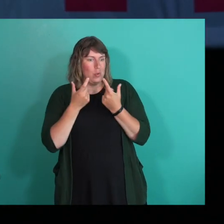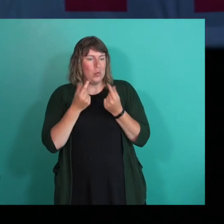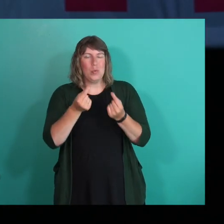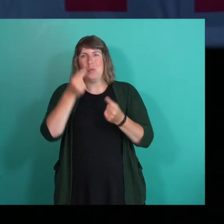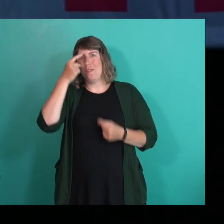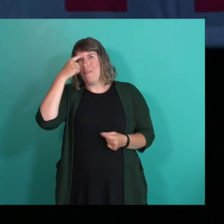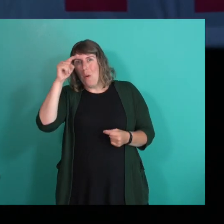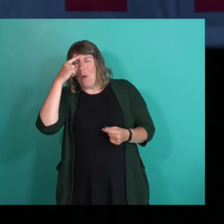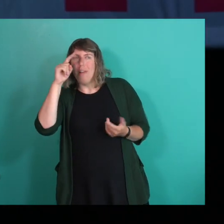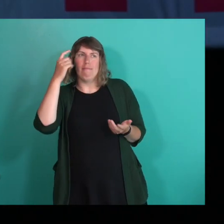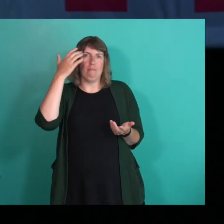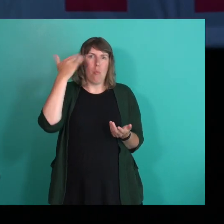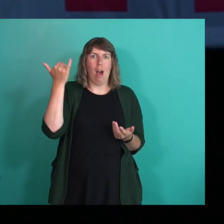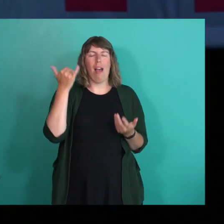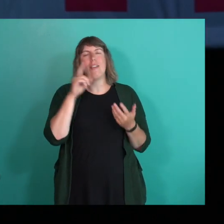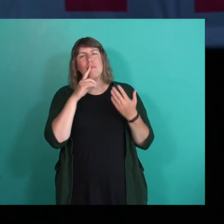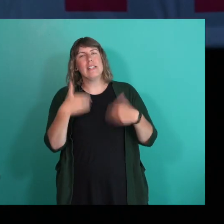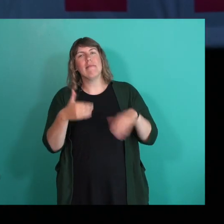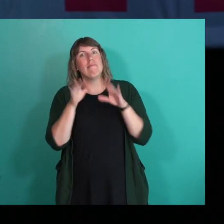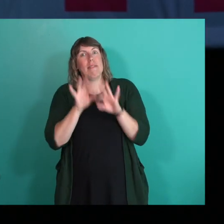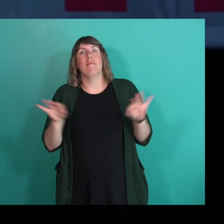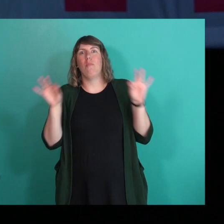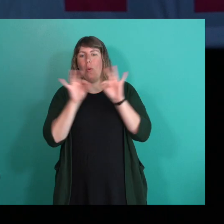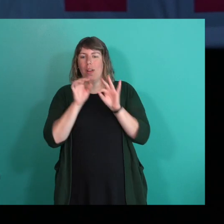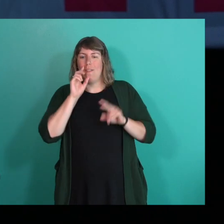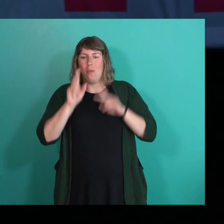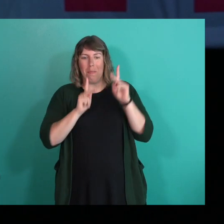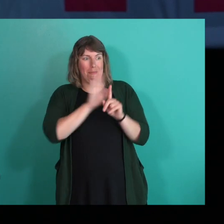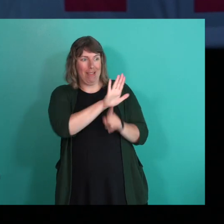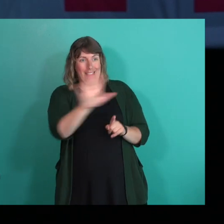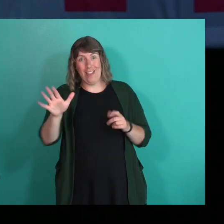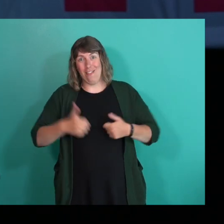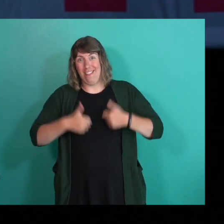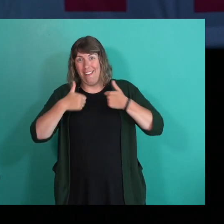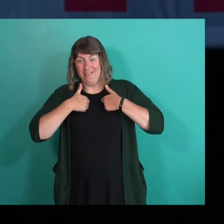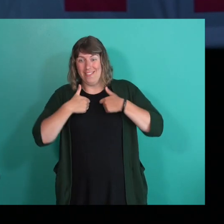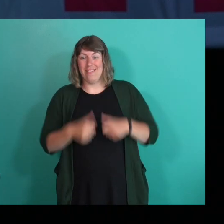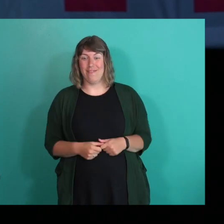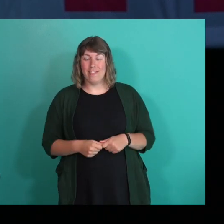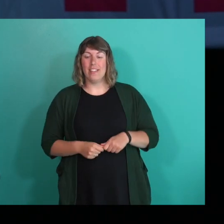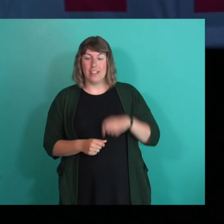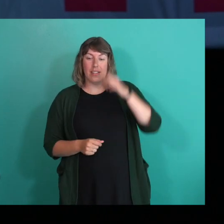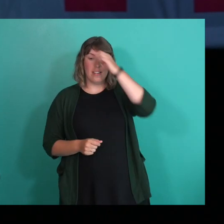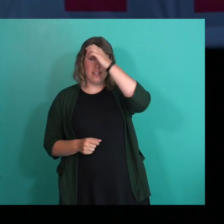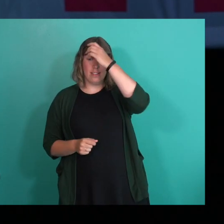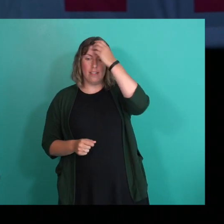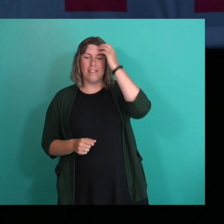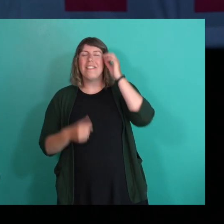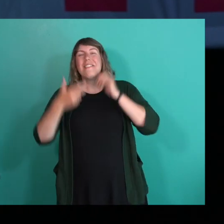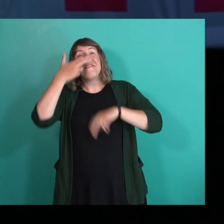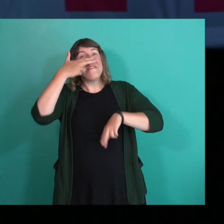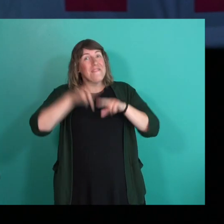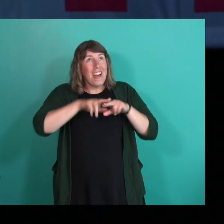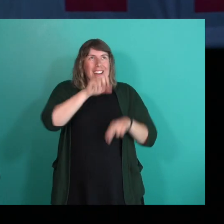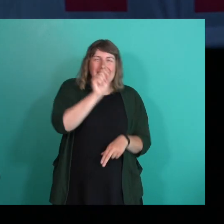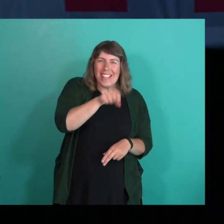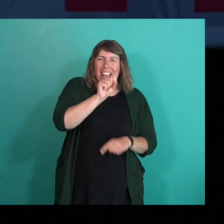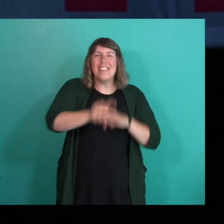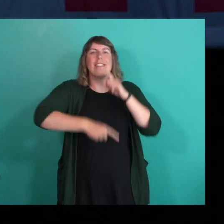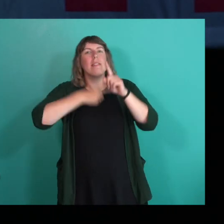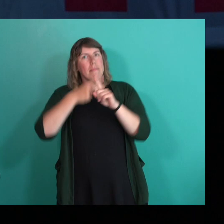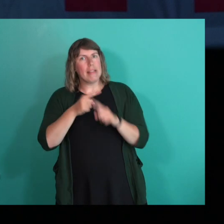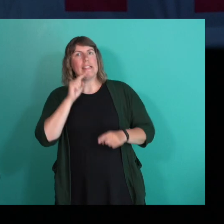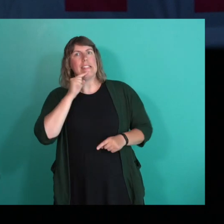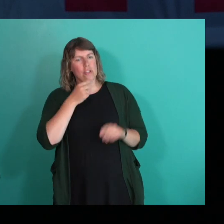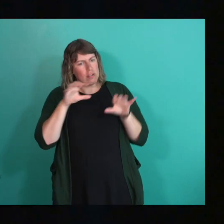what we do. That it's really important to people's lives. You know, yes, we have fun and we also do